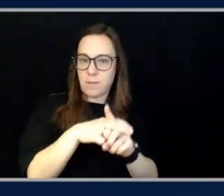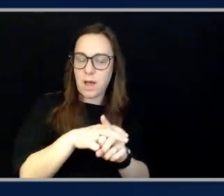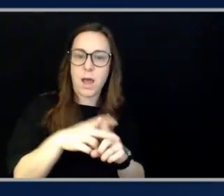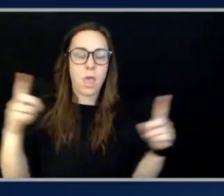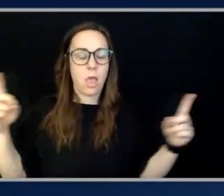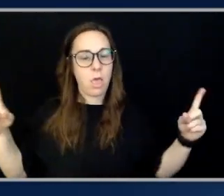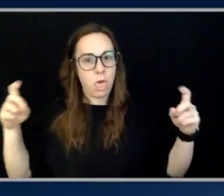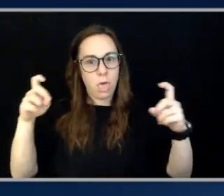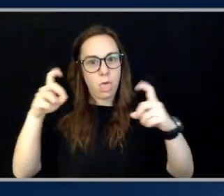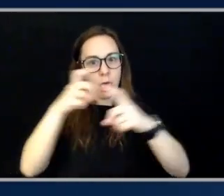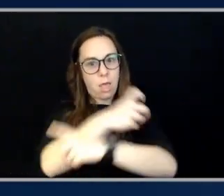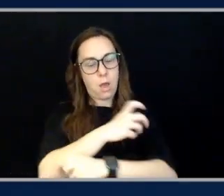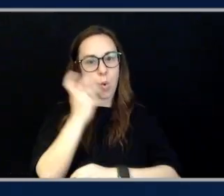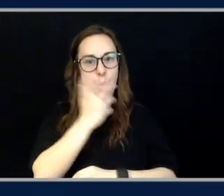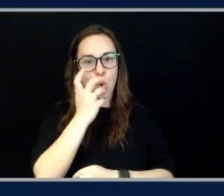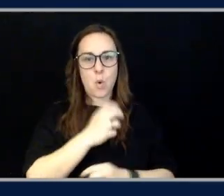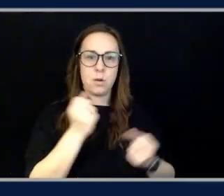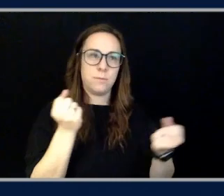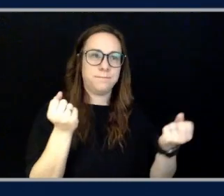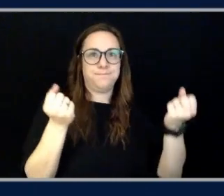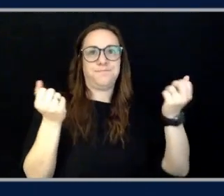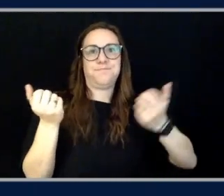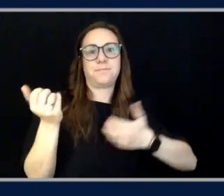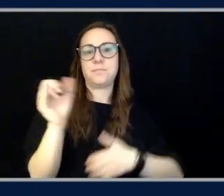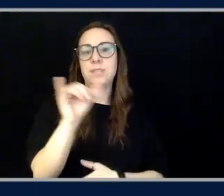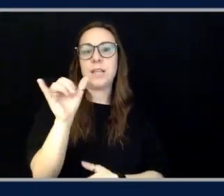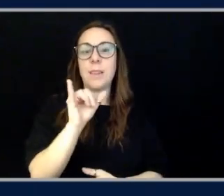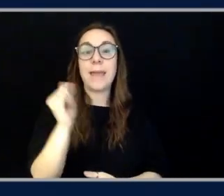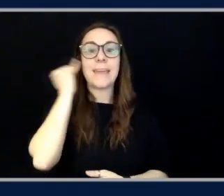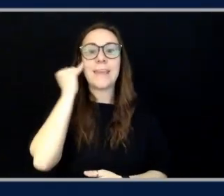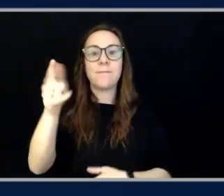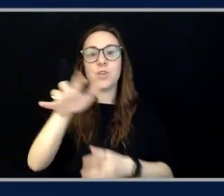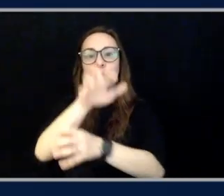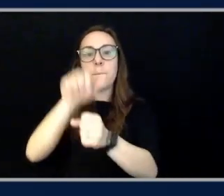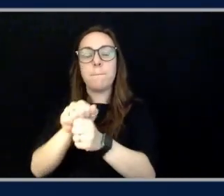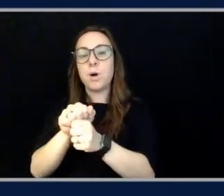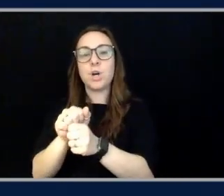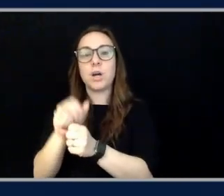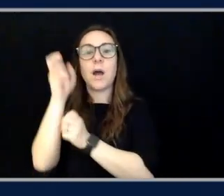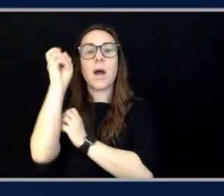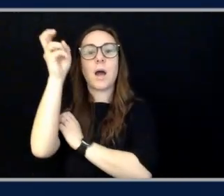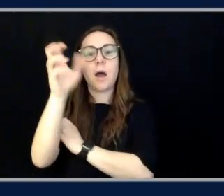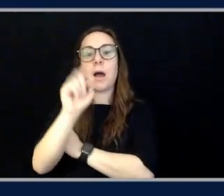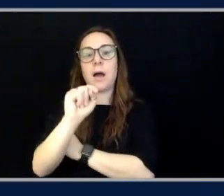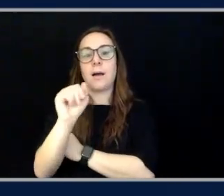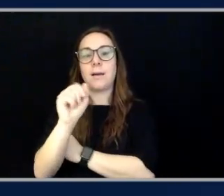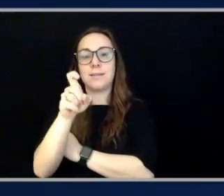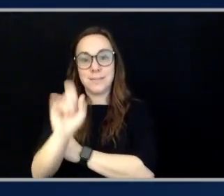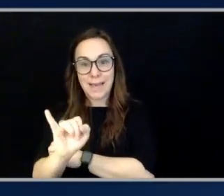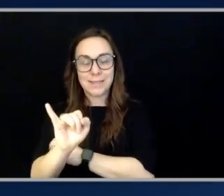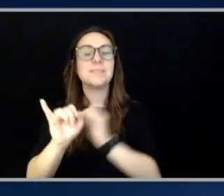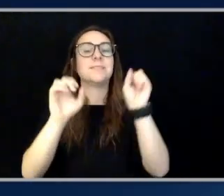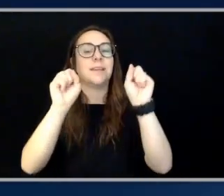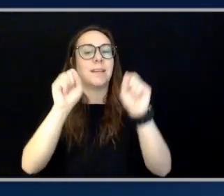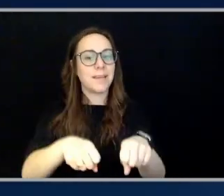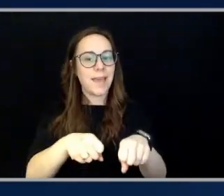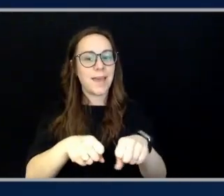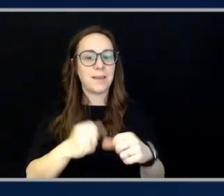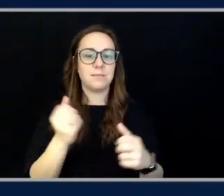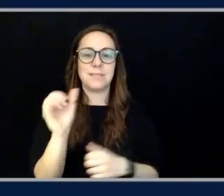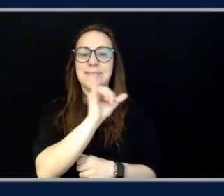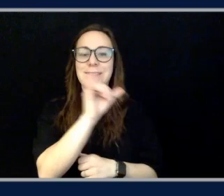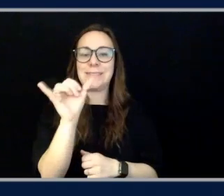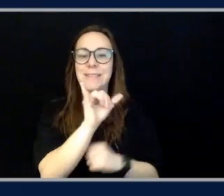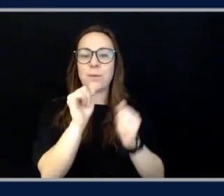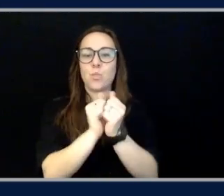can take various actions like booking a taxi, for example, right? Using these models. So, and they do this by calling these APIs. like, there could be